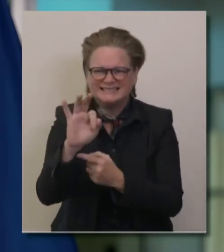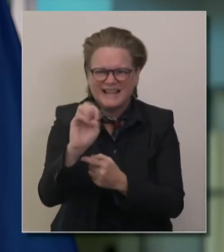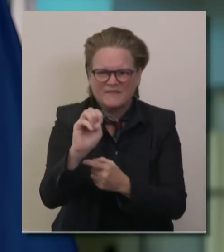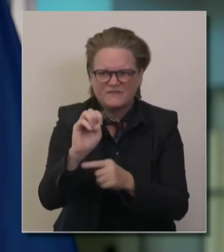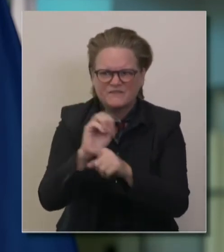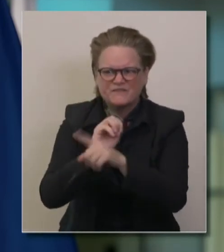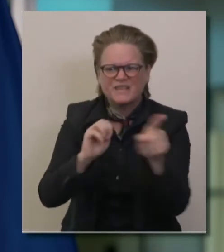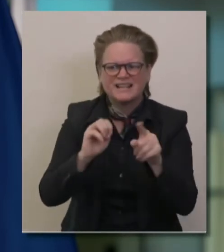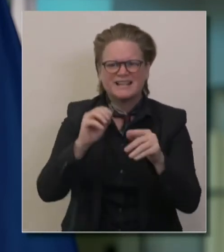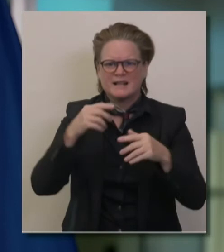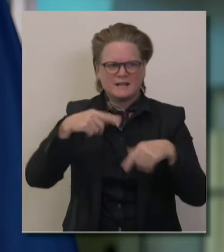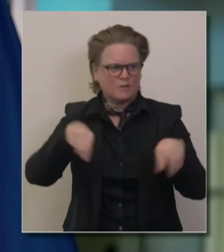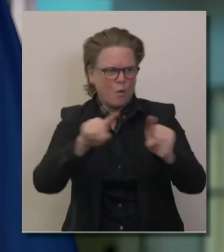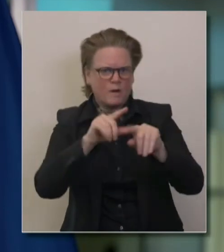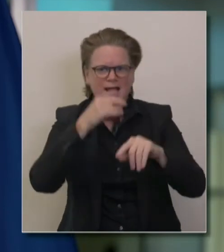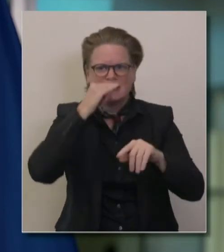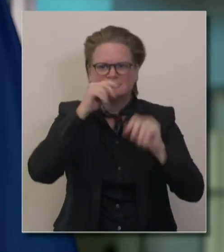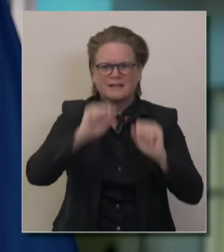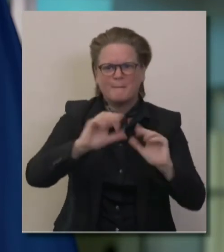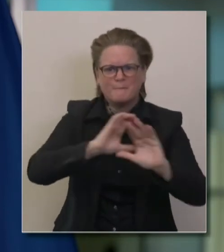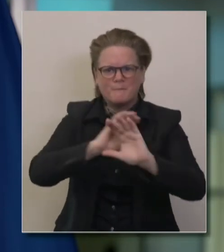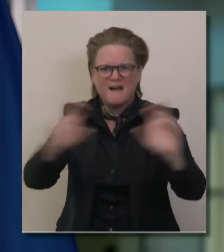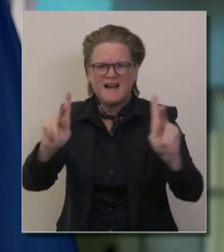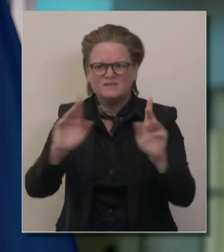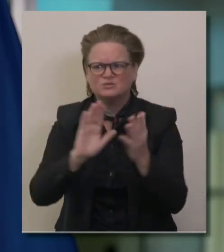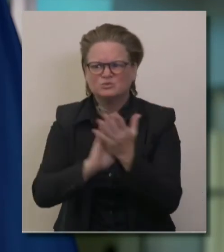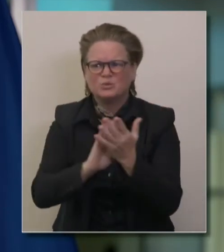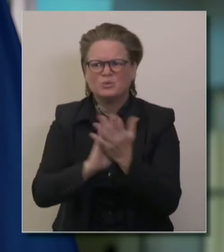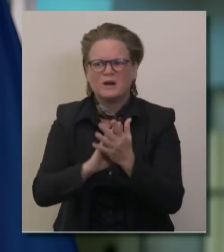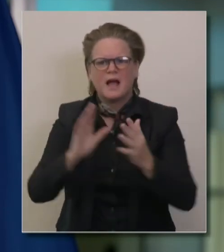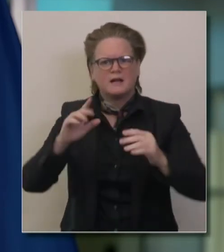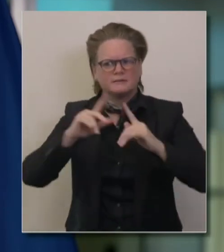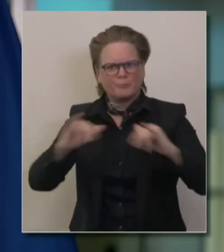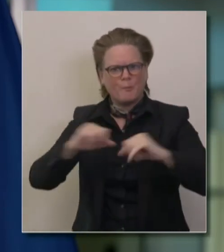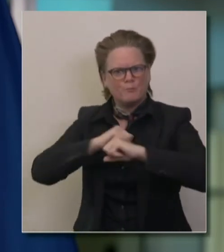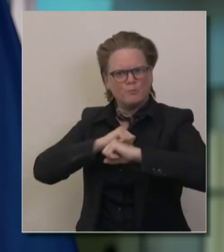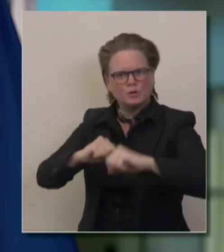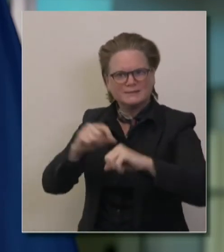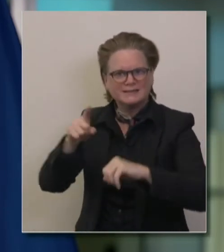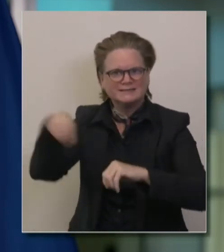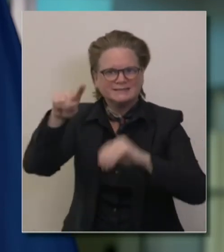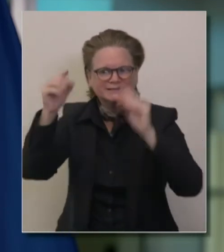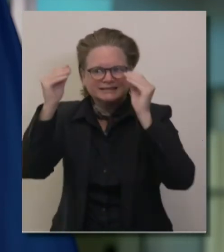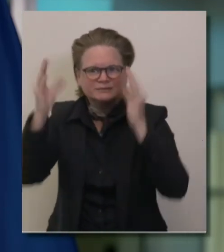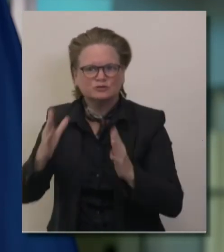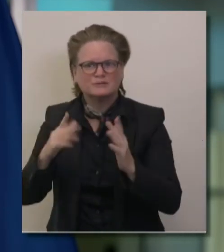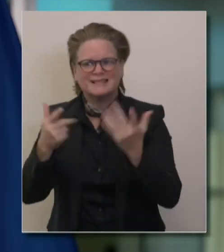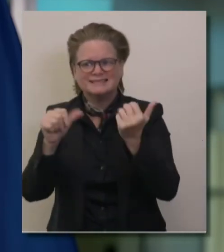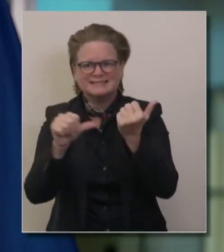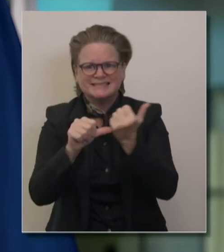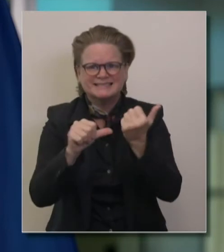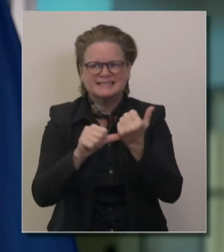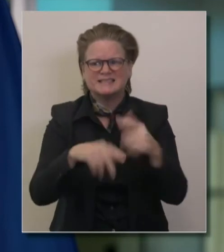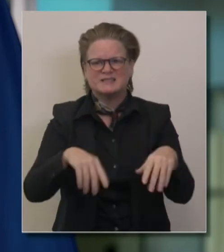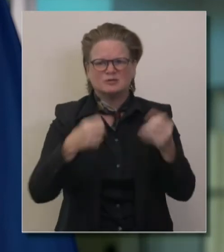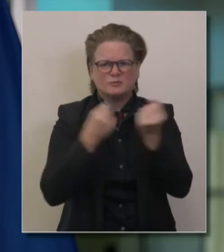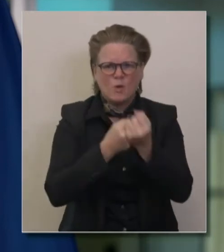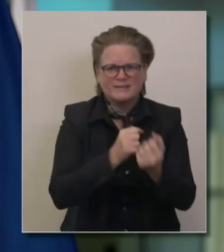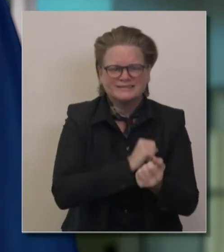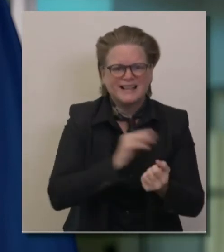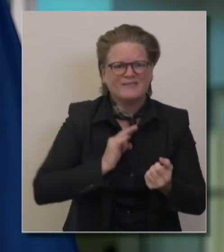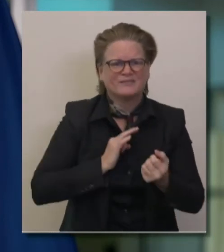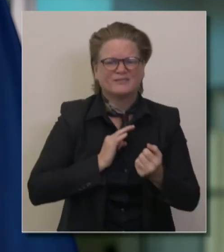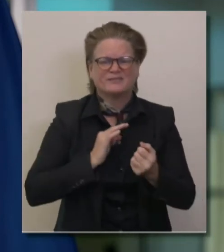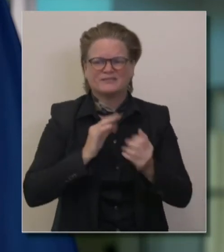back in school, at the same time protecting teachers, paraprofessionals, and support staff, and obviously making sure that our